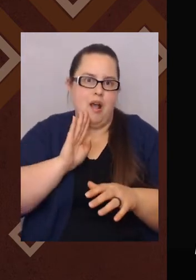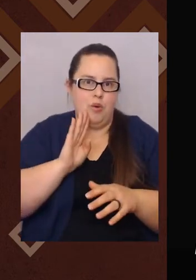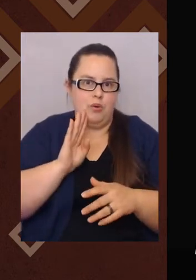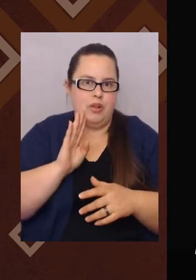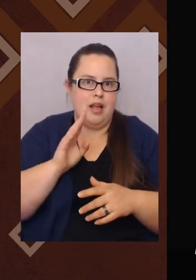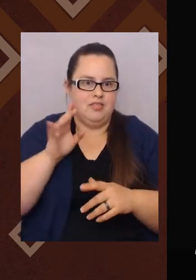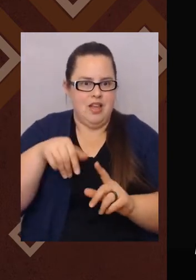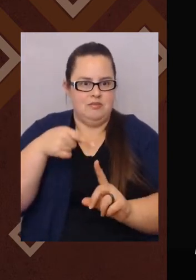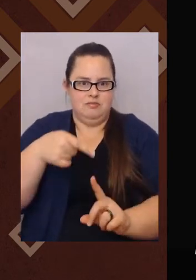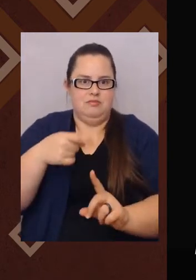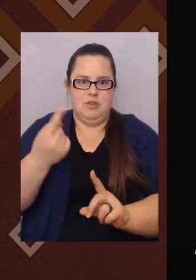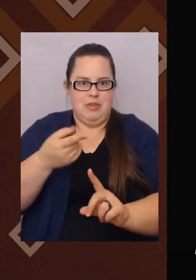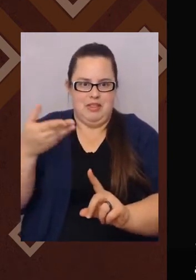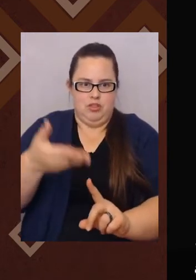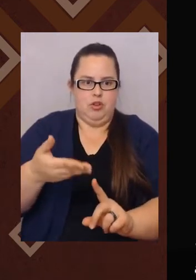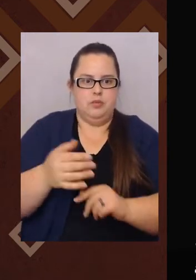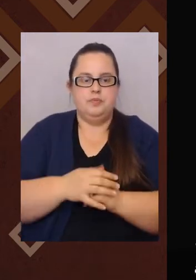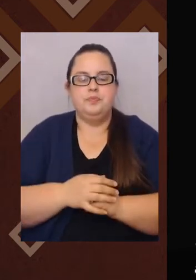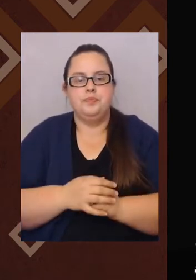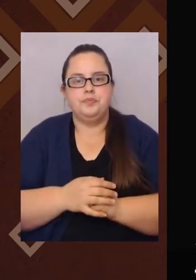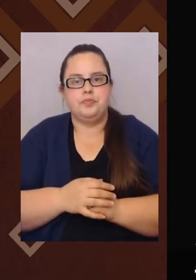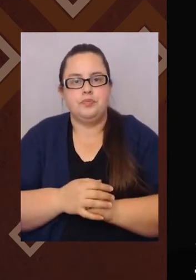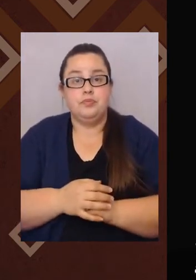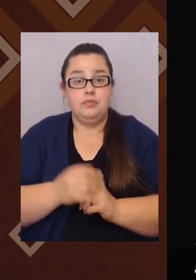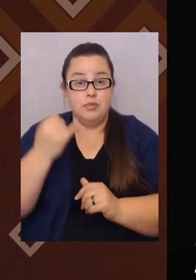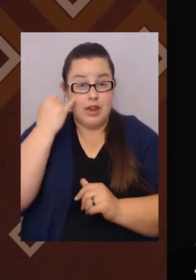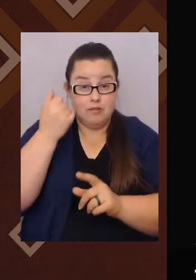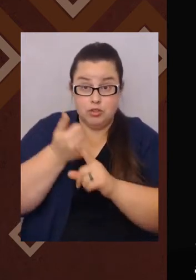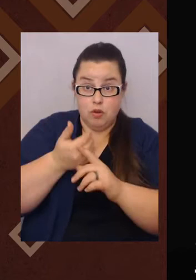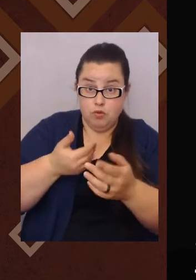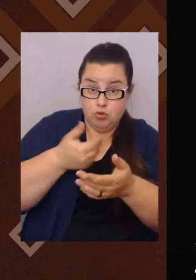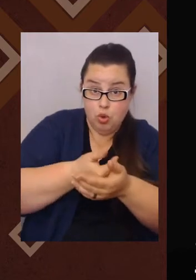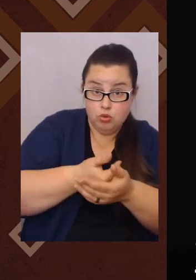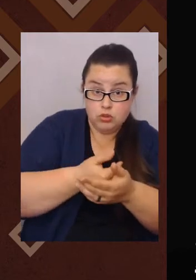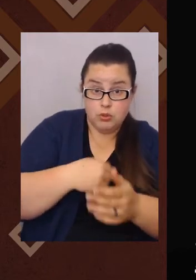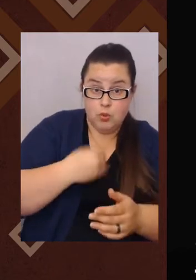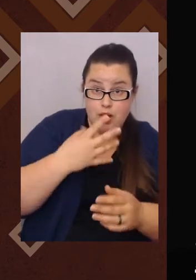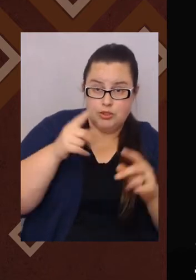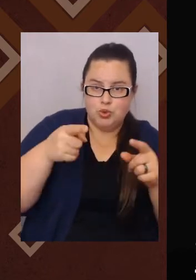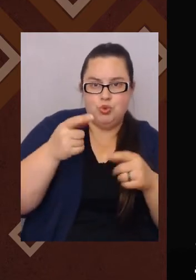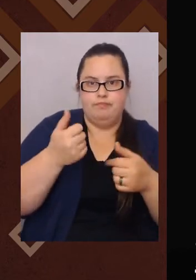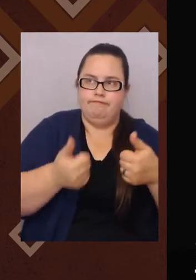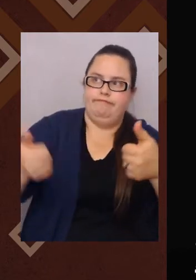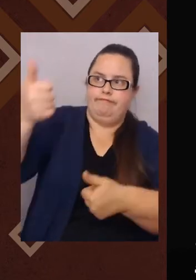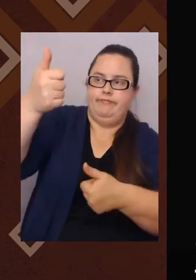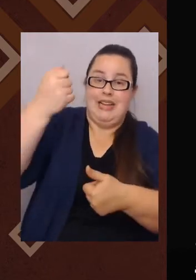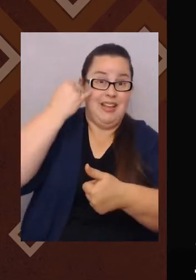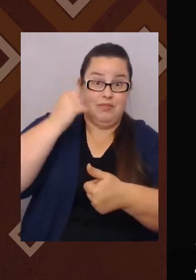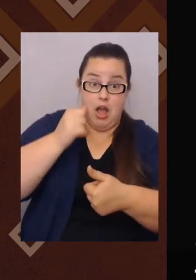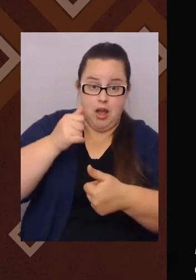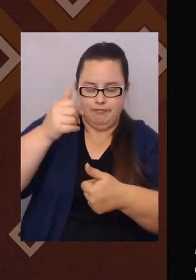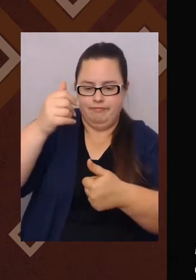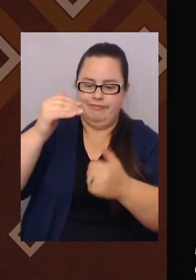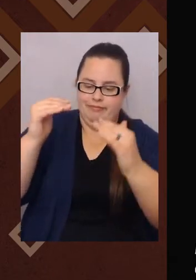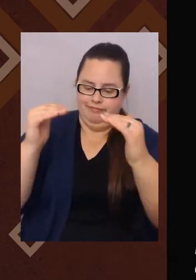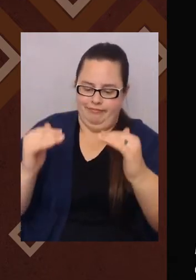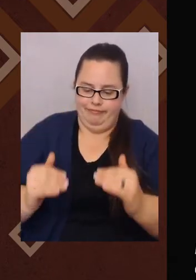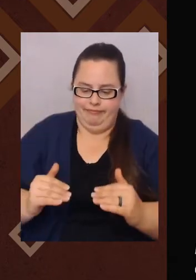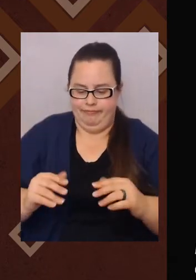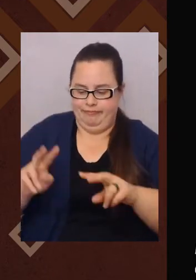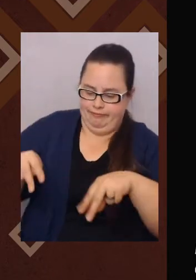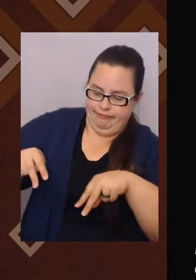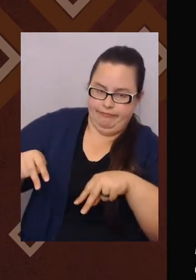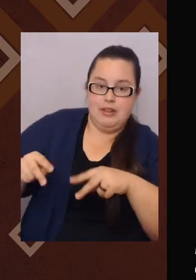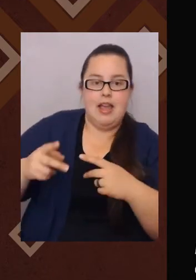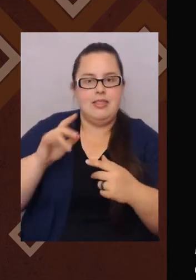No, no, no. And I had to sit them down and talk to them about our roots and that everything that they